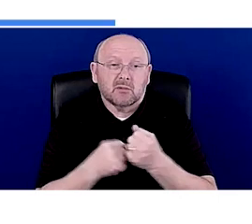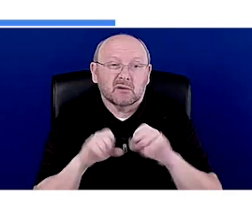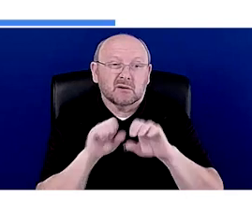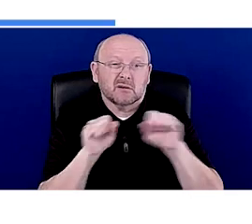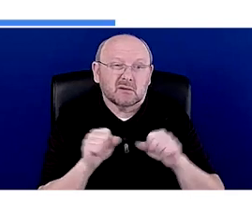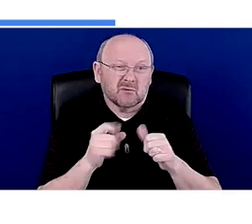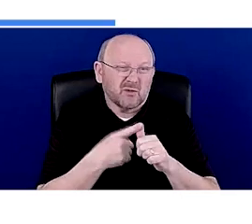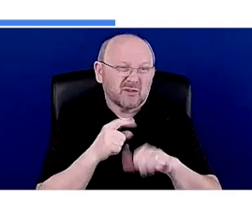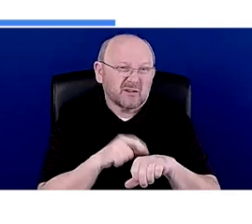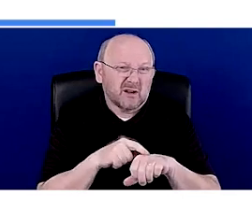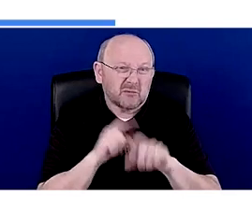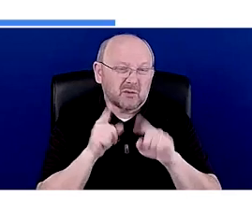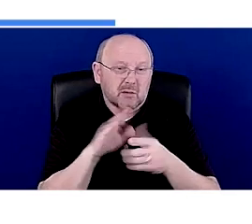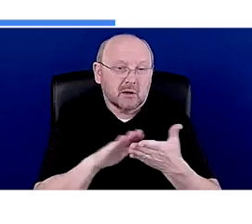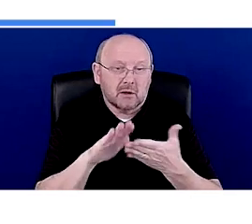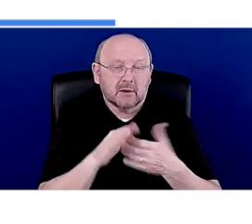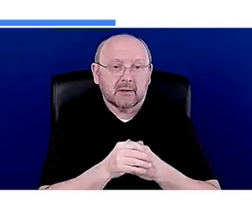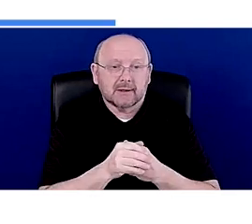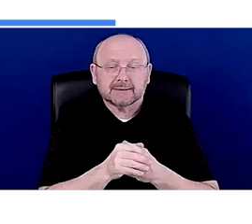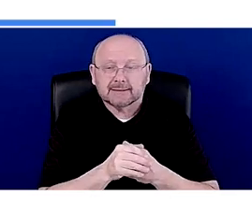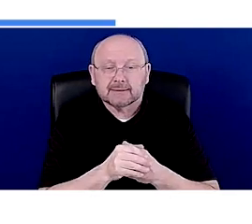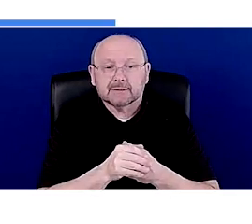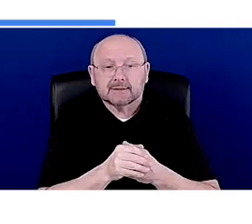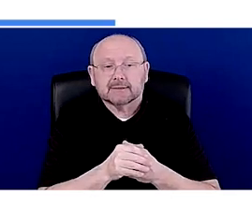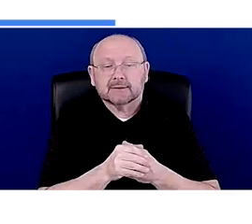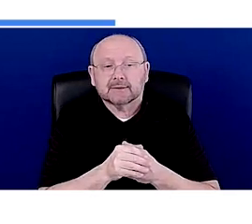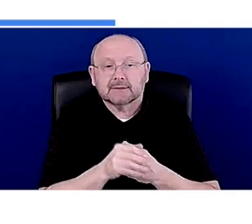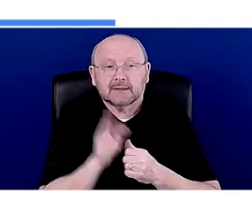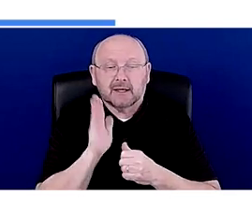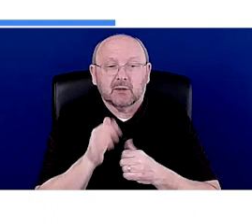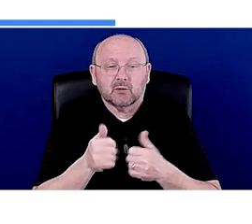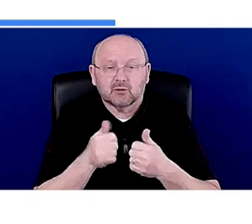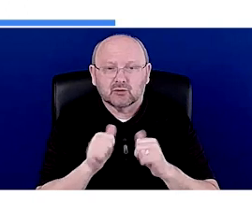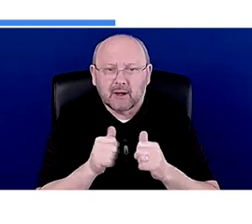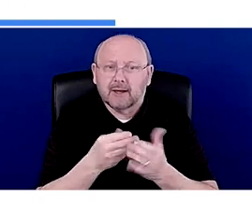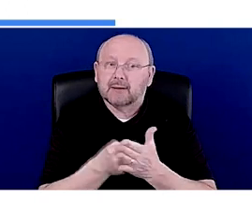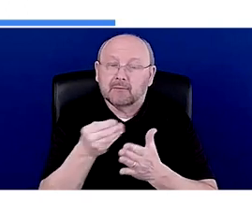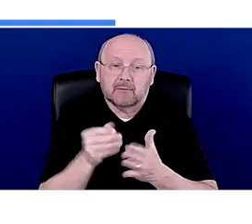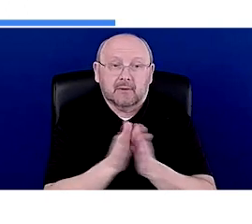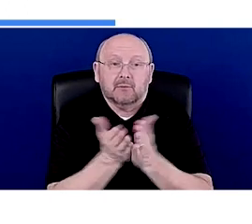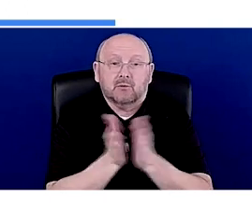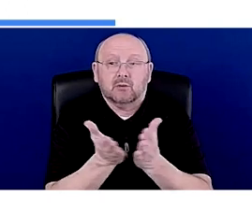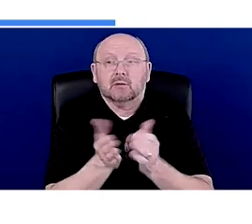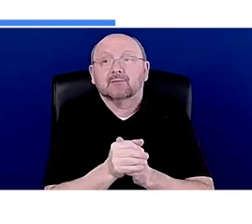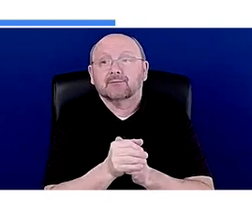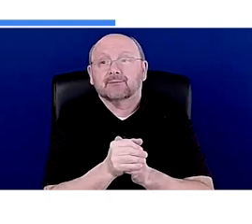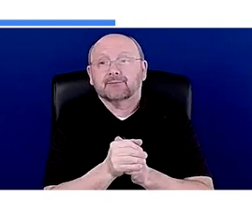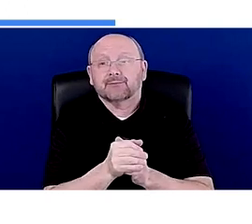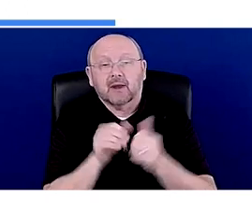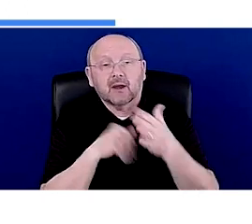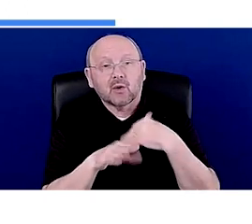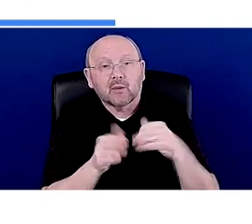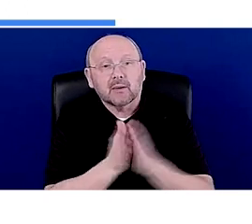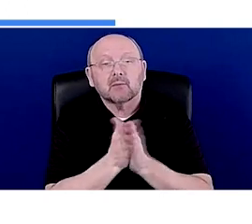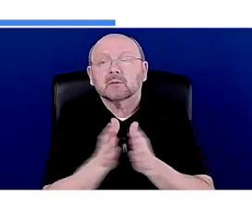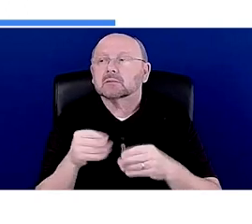to, um, try everything they can to buy the book. They're going to walk into the bookstore. They're going to